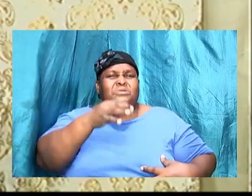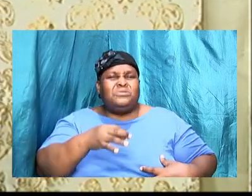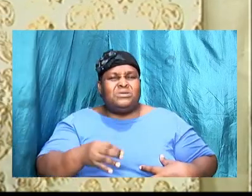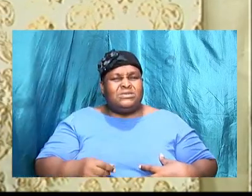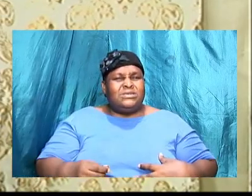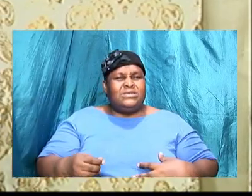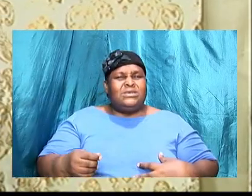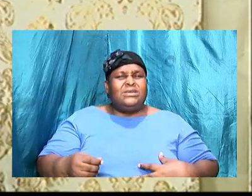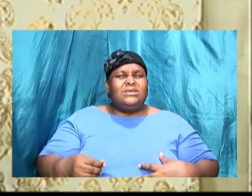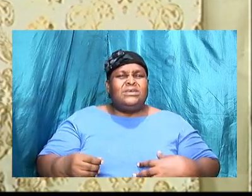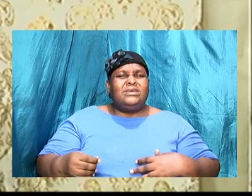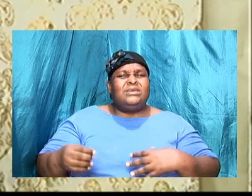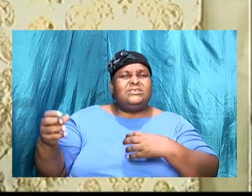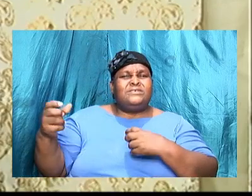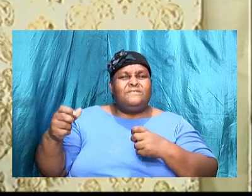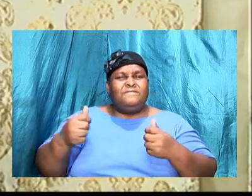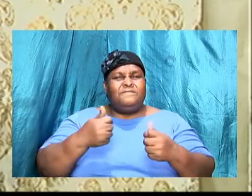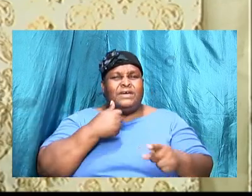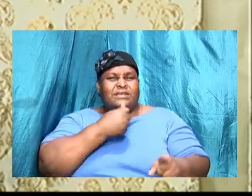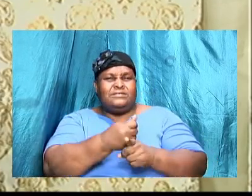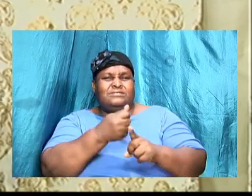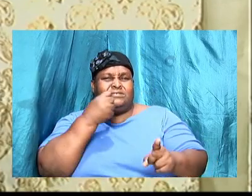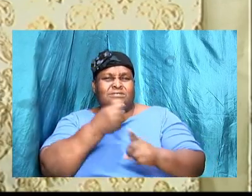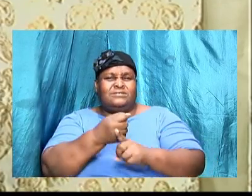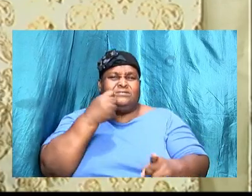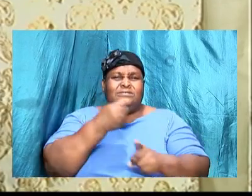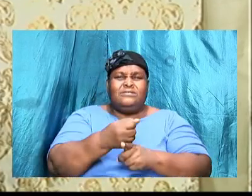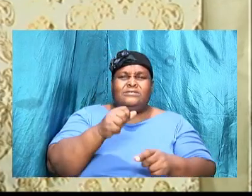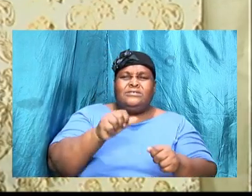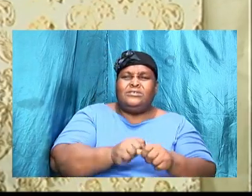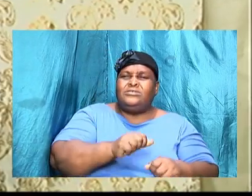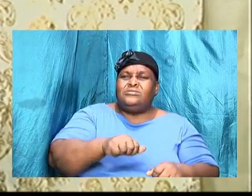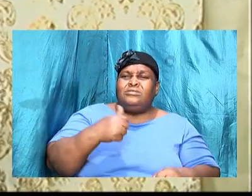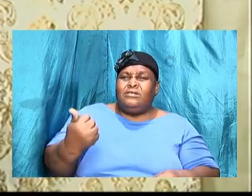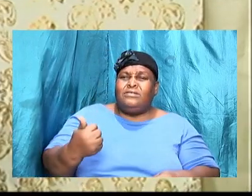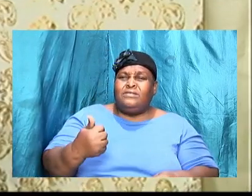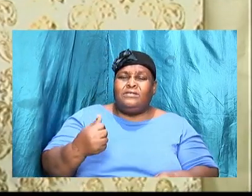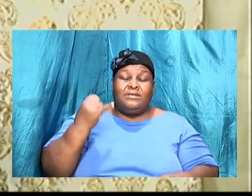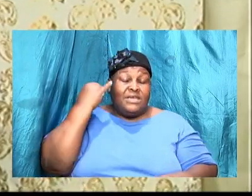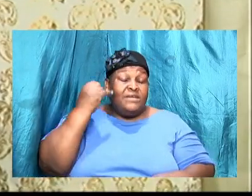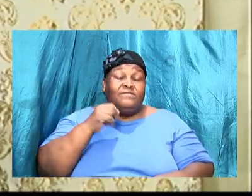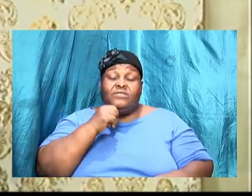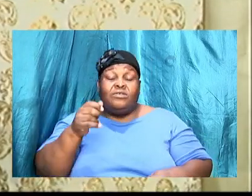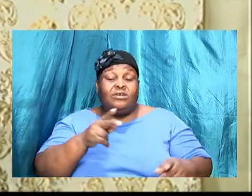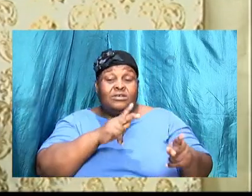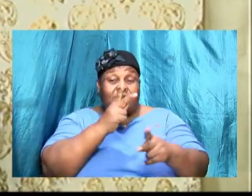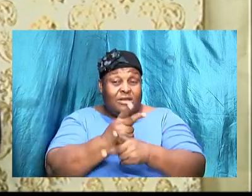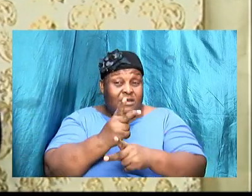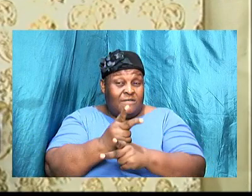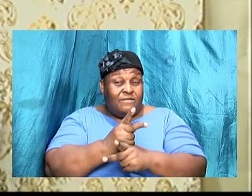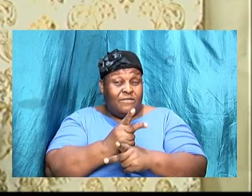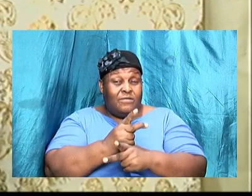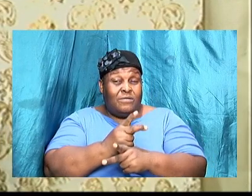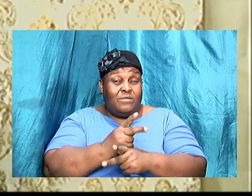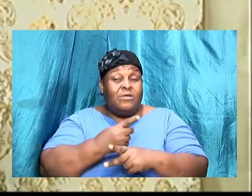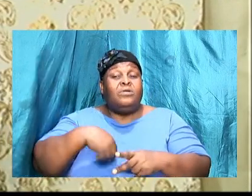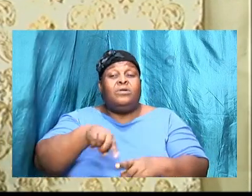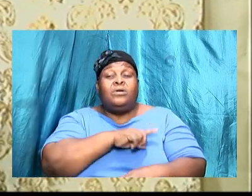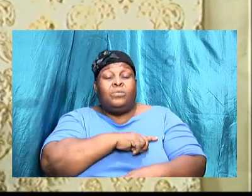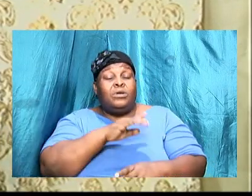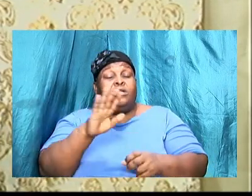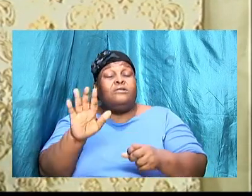with us as Christians if we are not careful we will fulfill